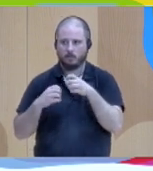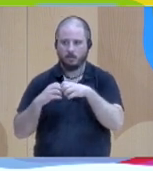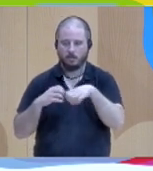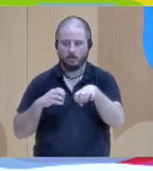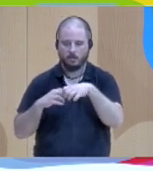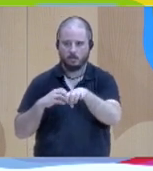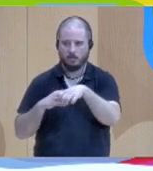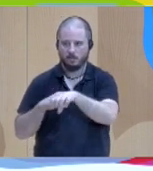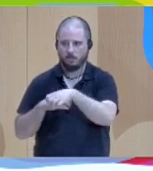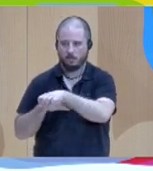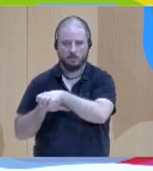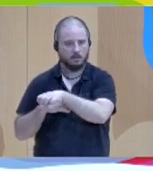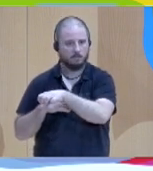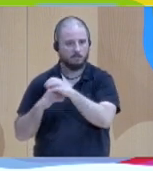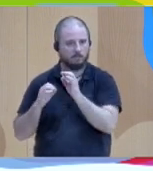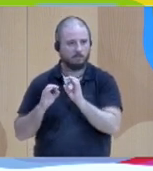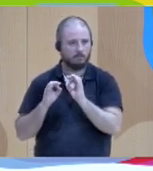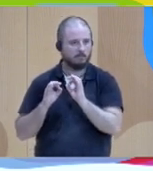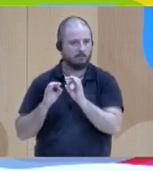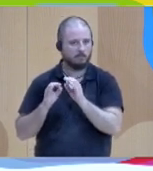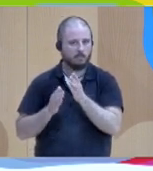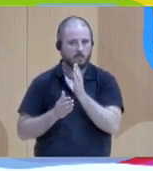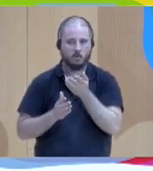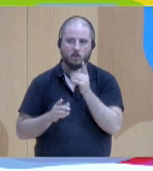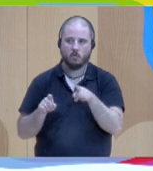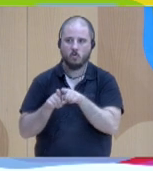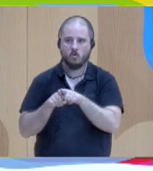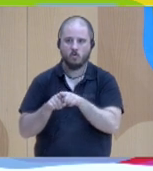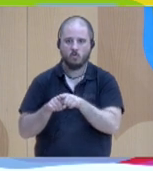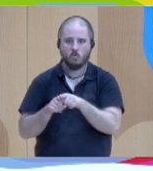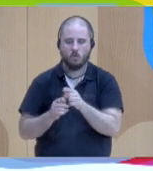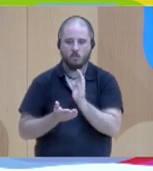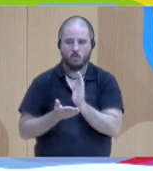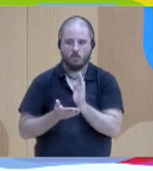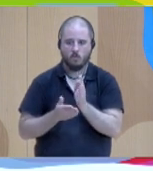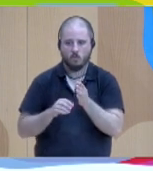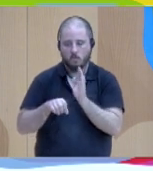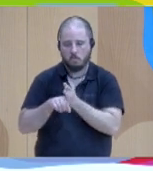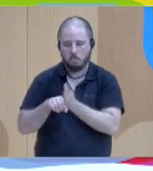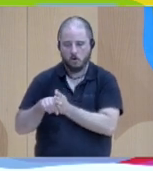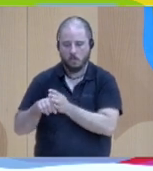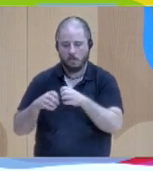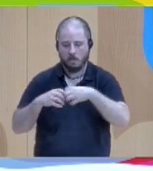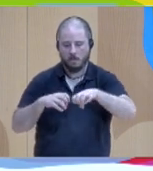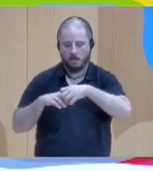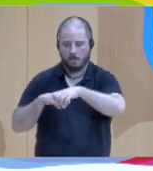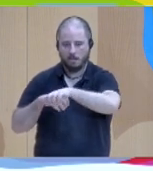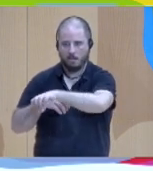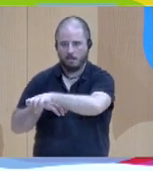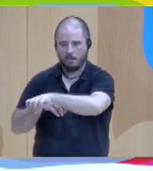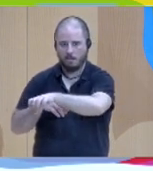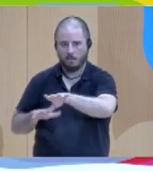And this brings about the question of integration. How to integrate the work that it would meet the